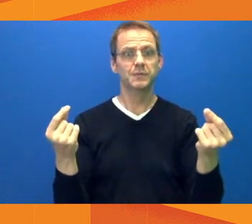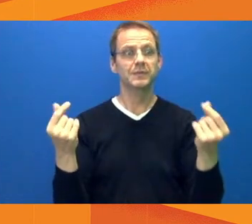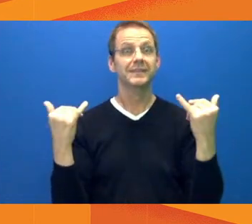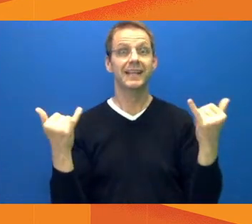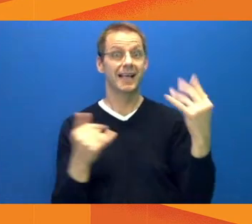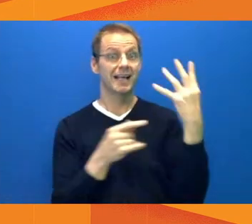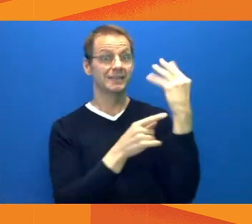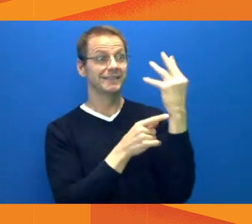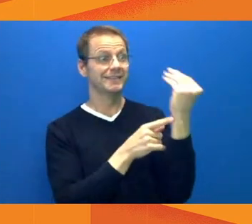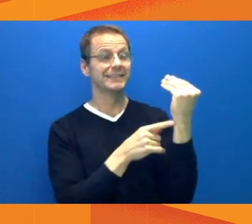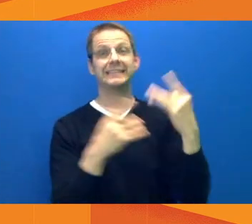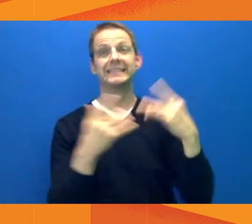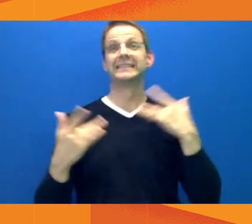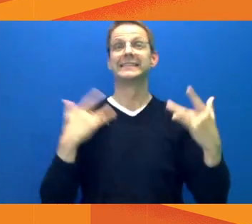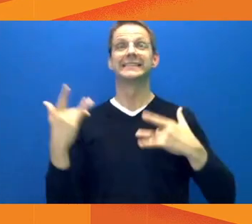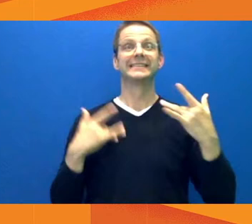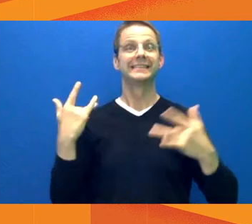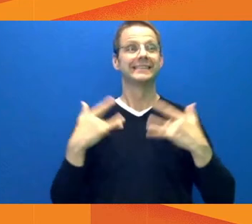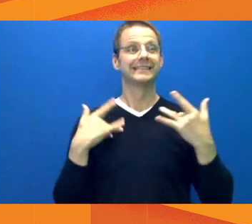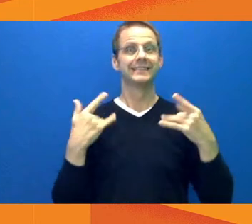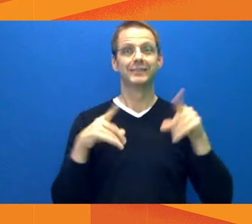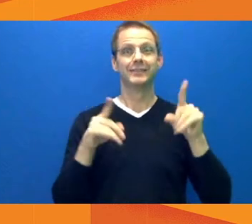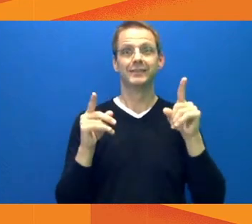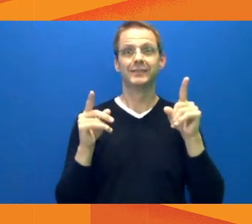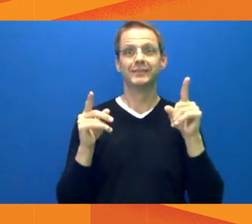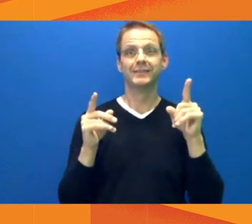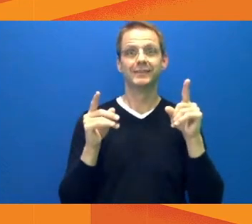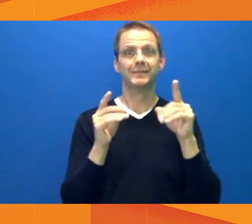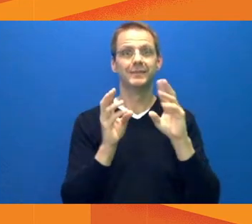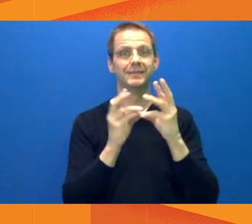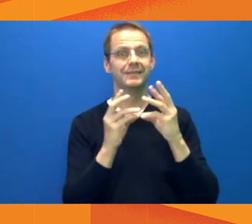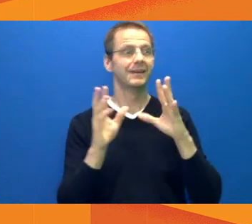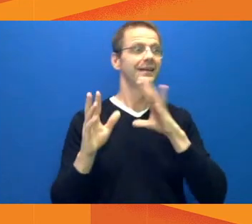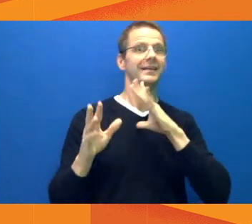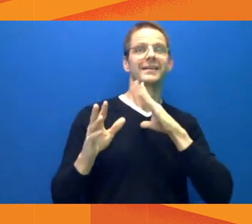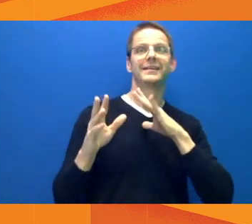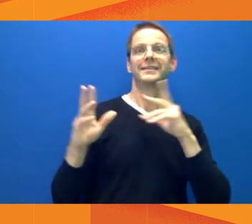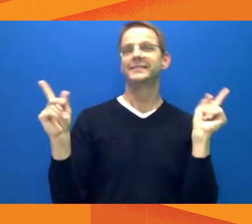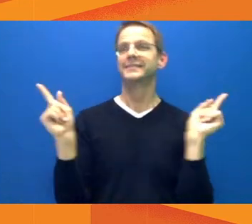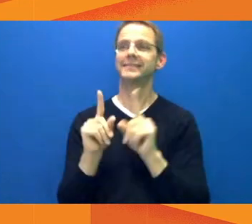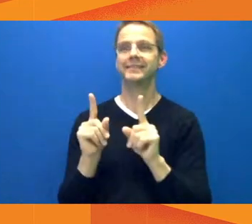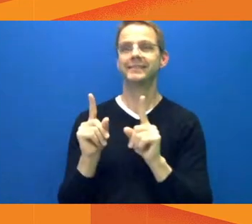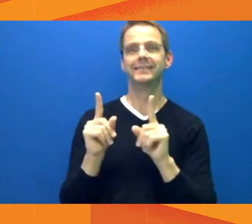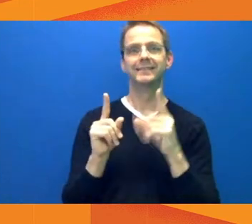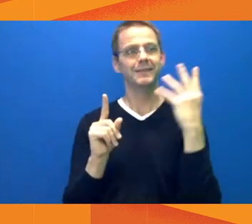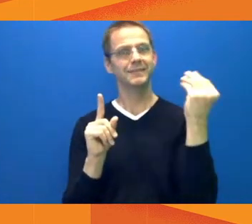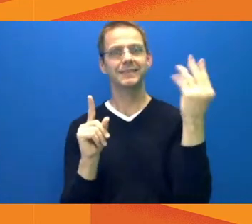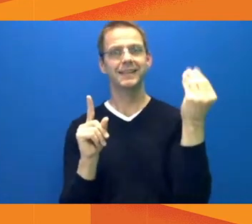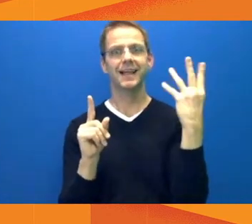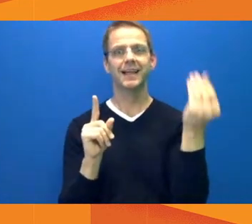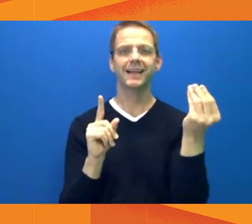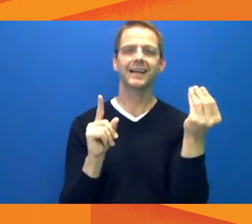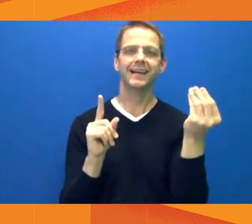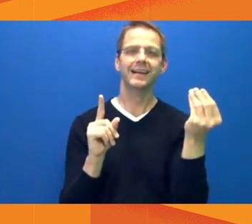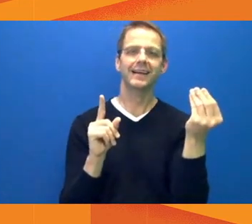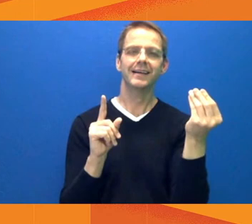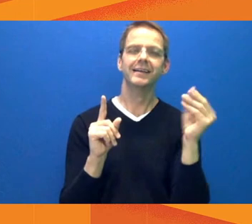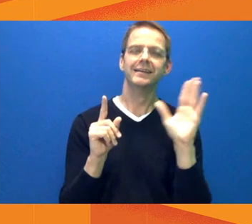the other thing I wanted to add is not only is Edmontonian compliance site, but the businesses that were open